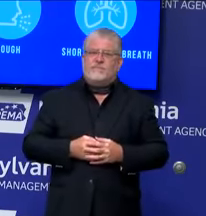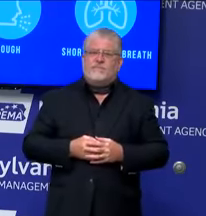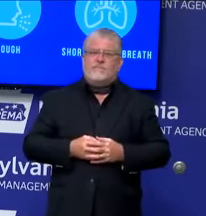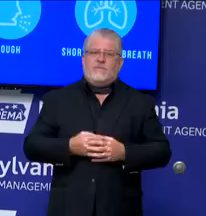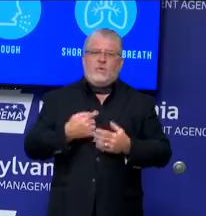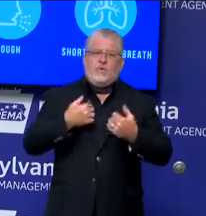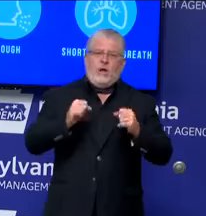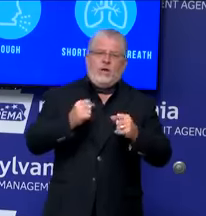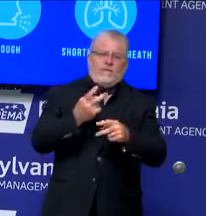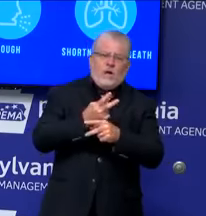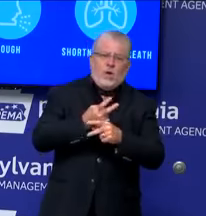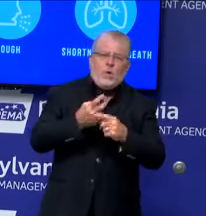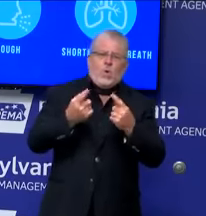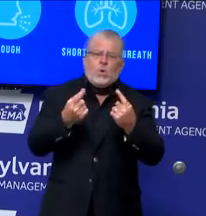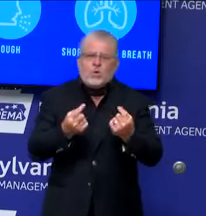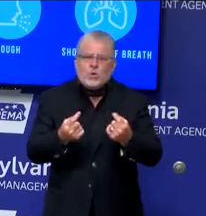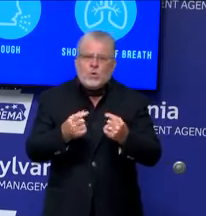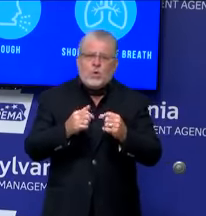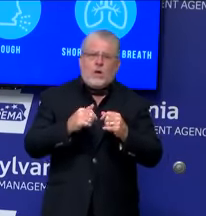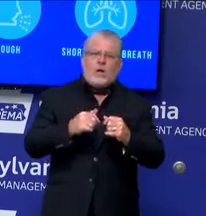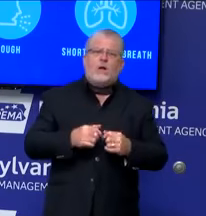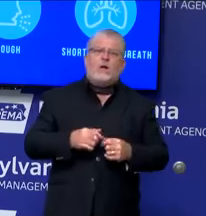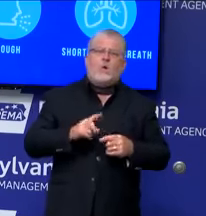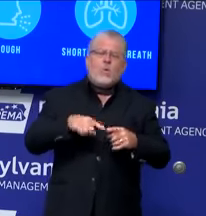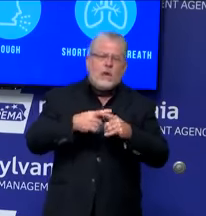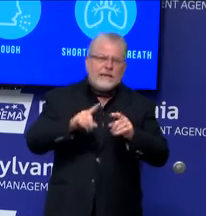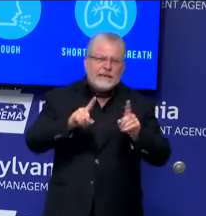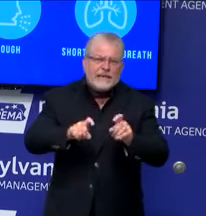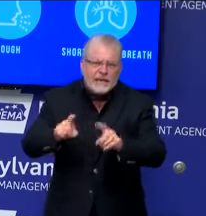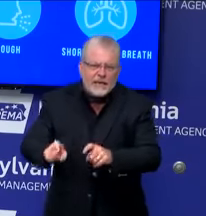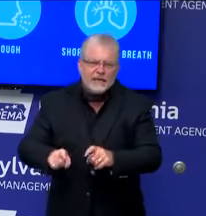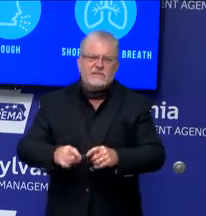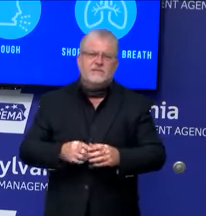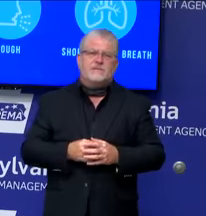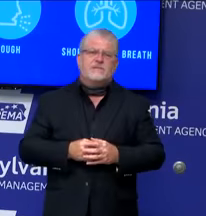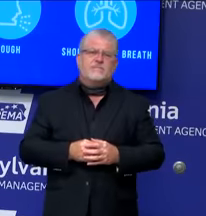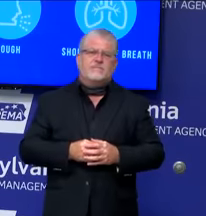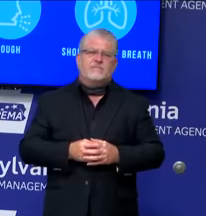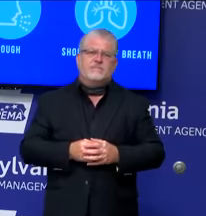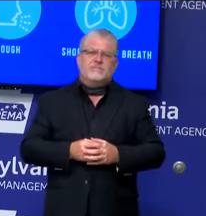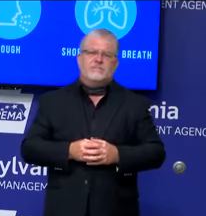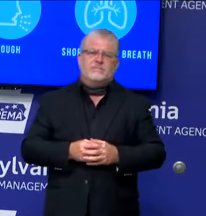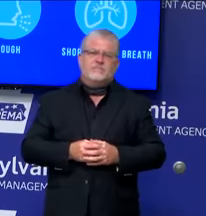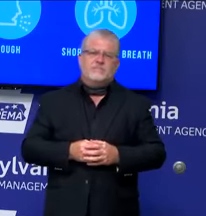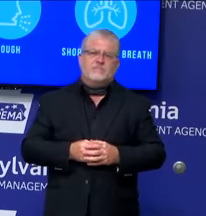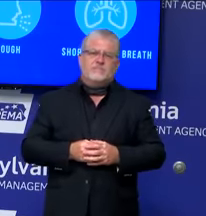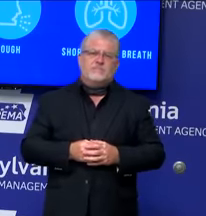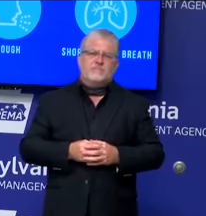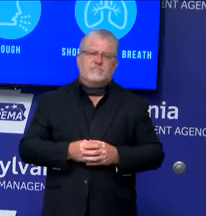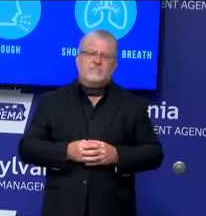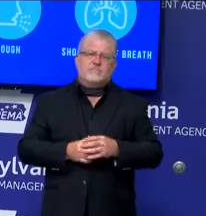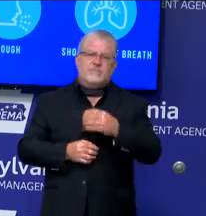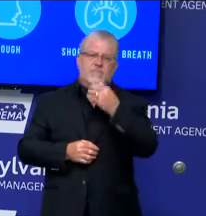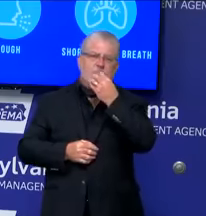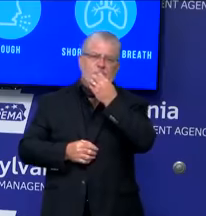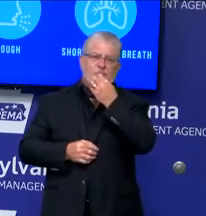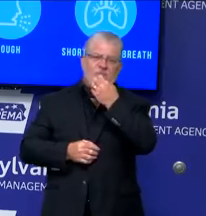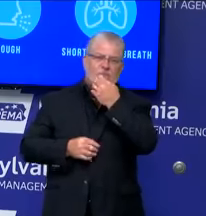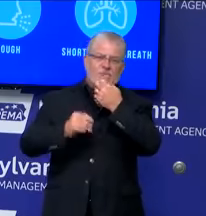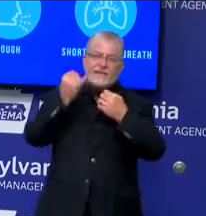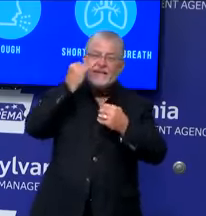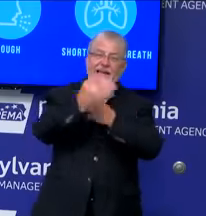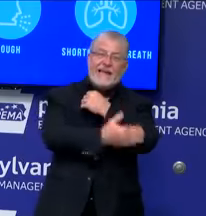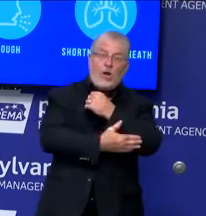We have to continue to do that. Now, the retesting protocols in a county that has a lot of cases like Allegheny County or